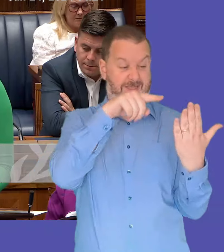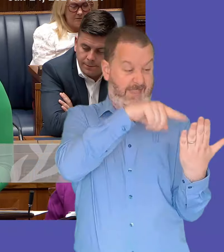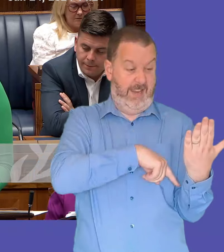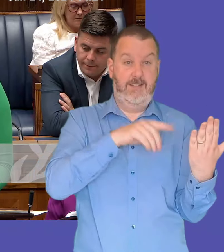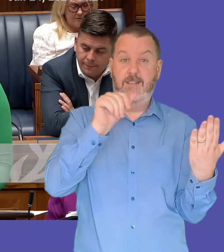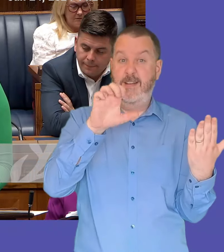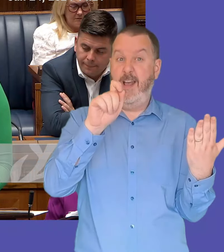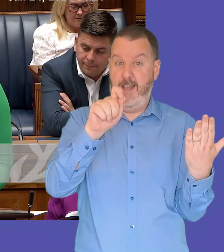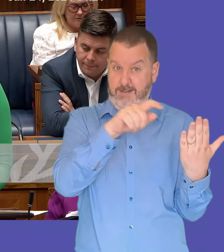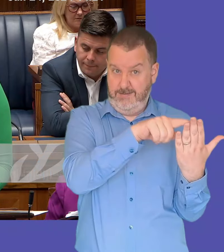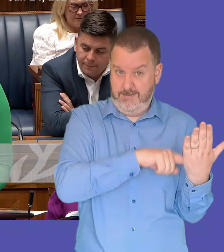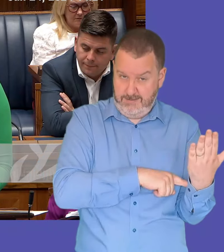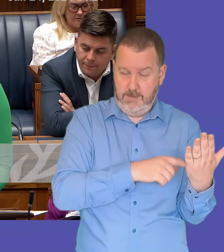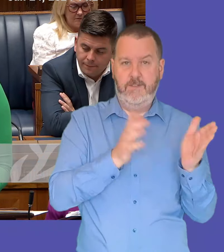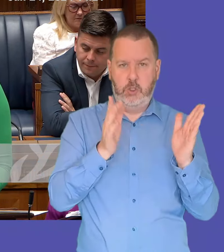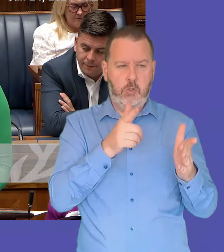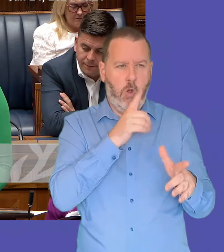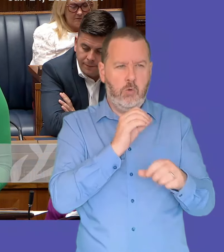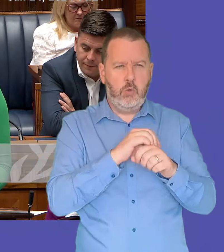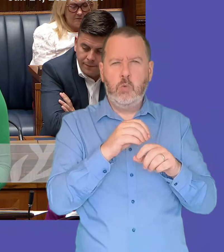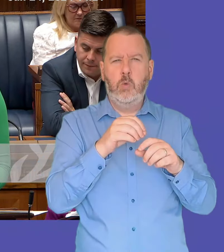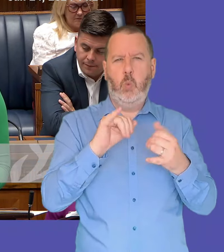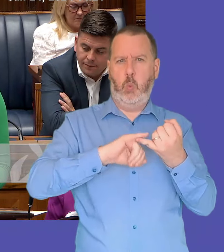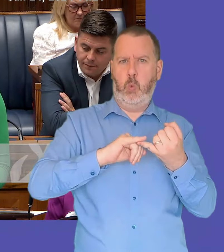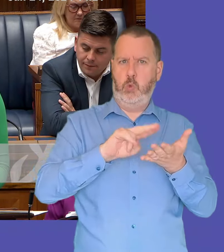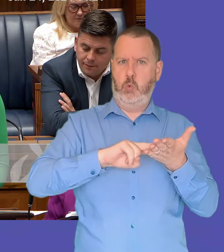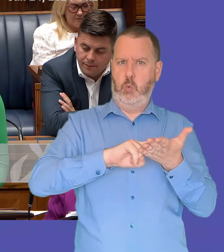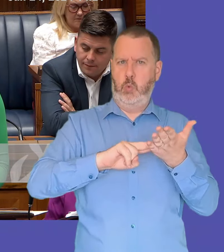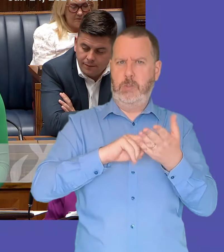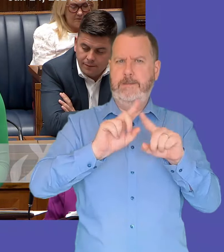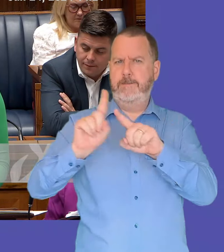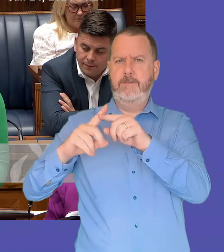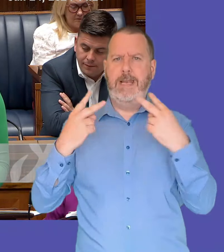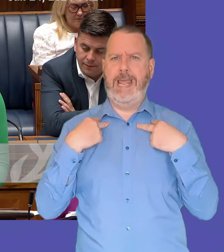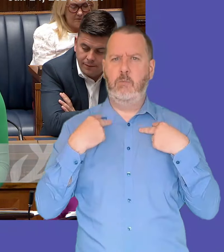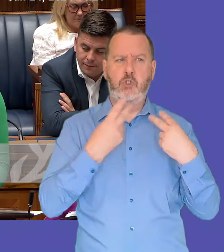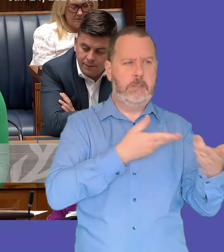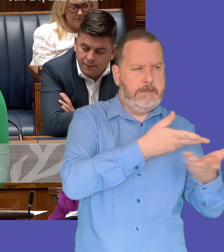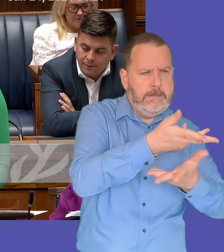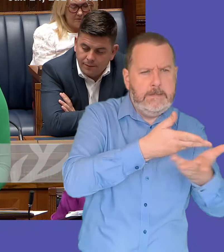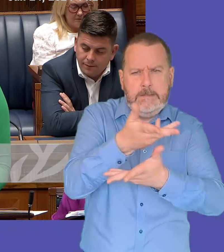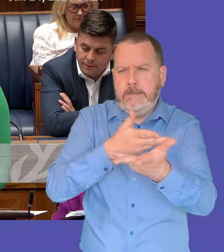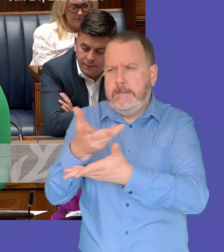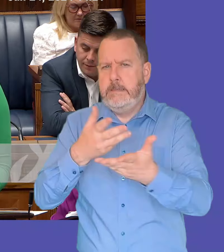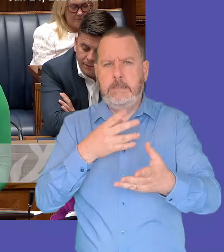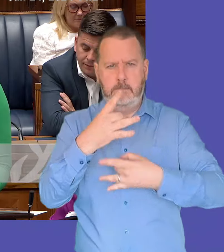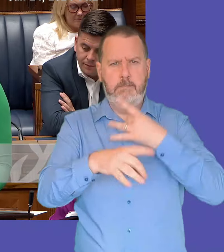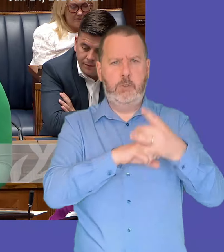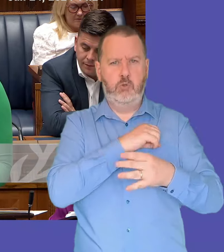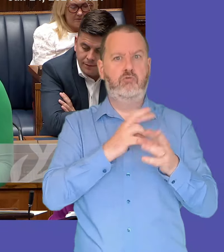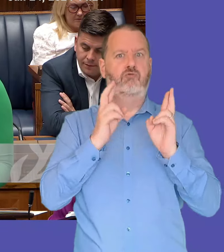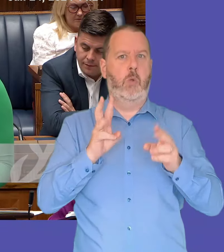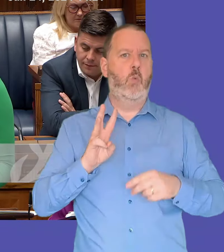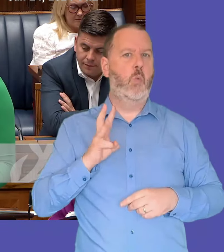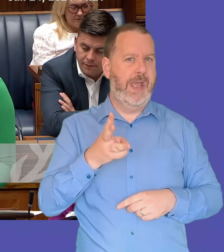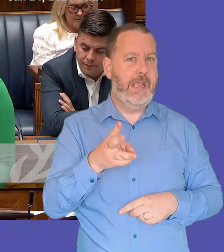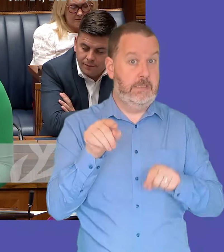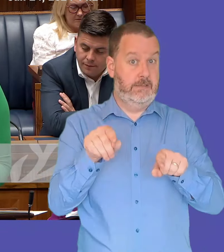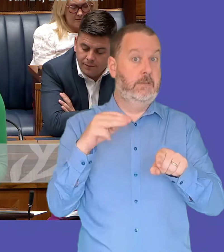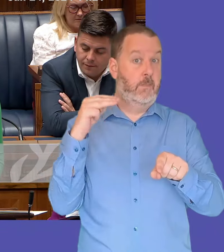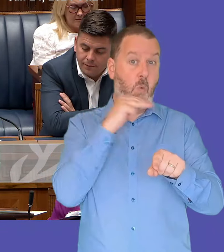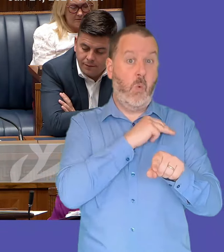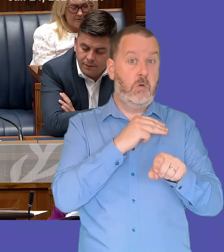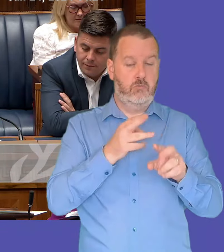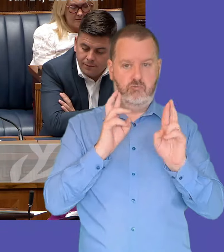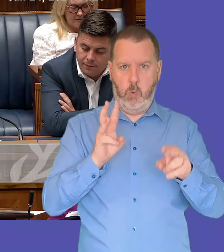and engagement with different language groups to ensure that the process is properly informed it is important that this process is done properly and effectively